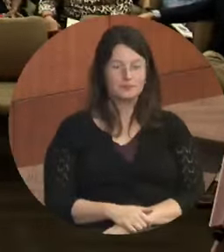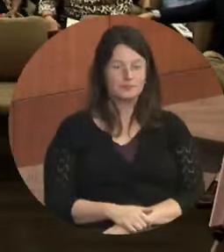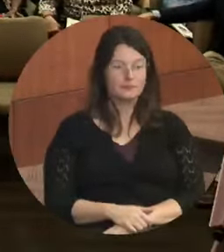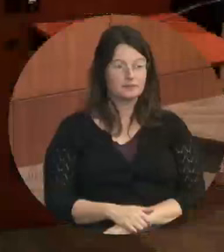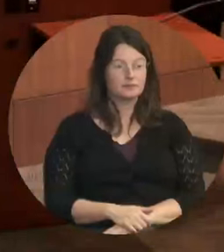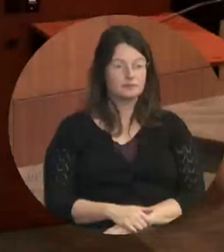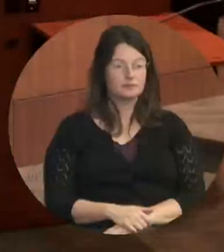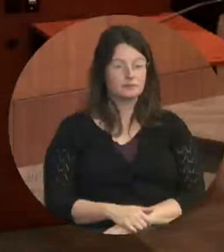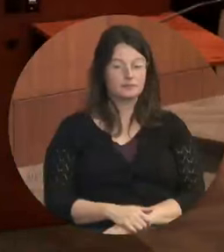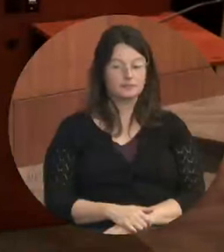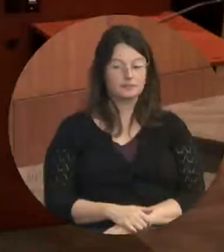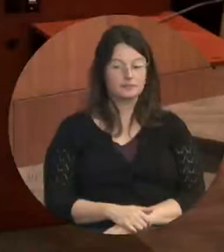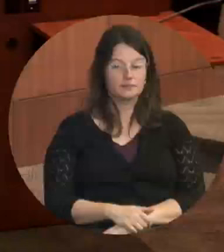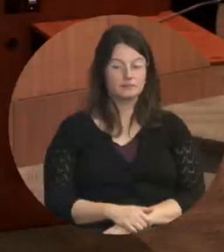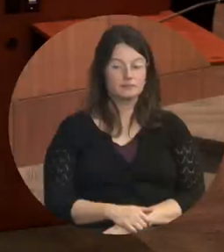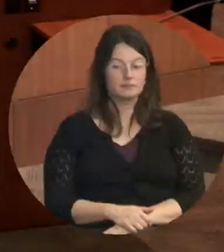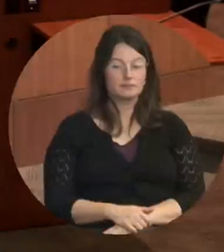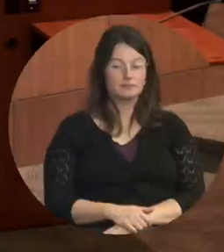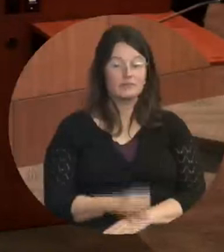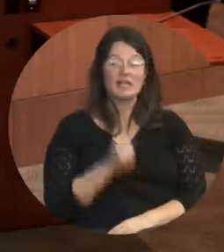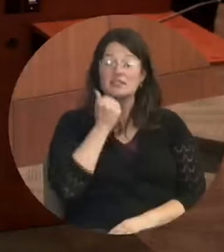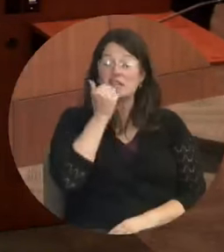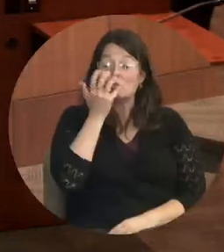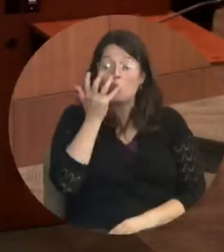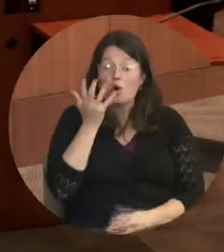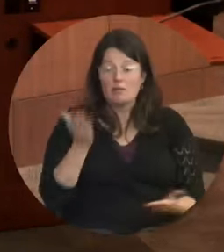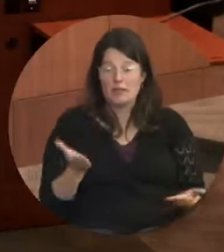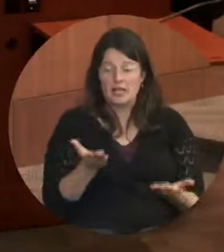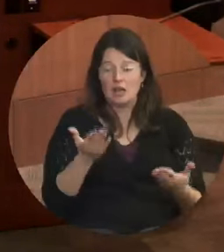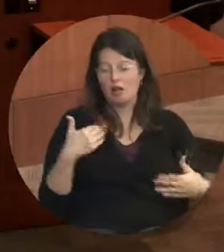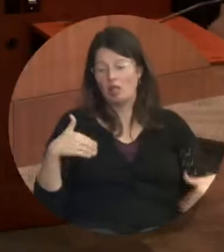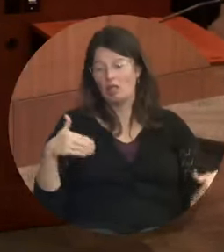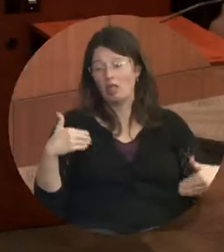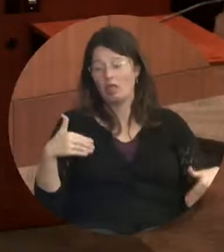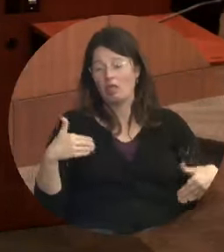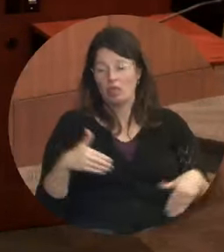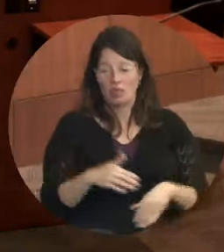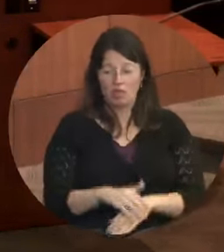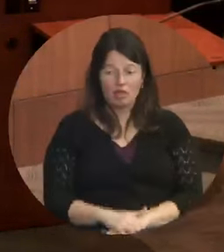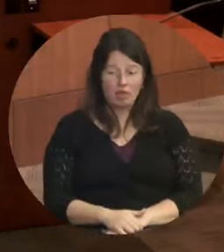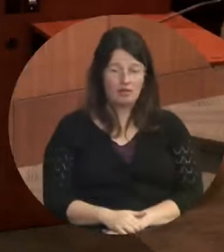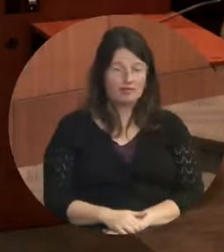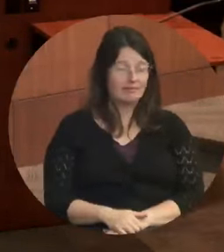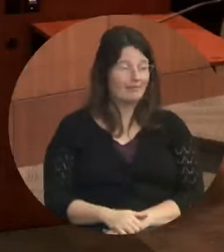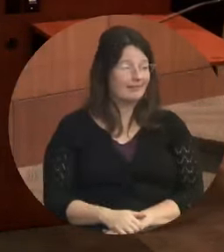Okay, uh, it's getting warmer in here. I'll have to talk to the council about, no. Uh,